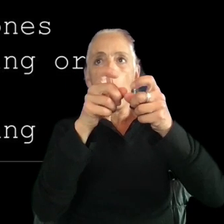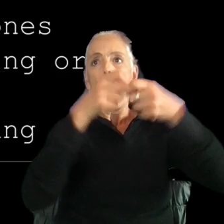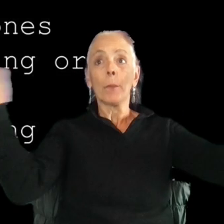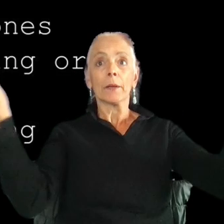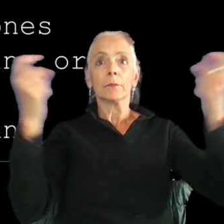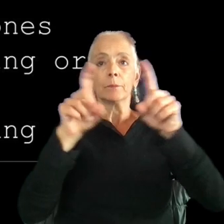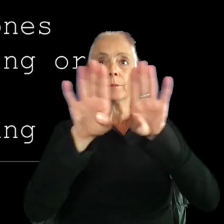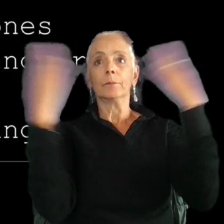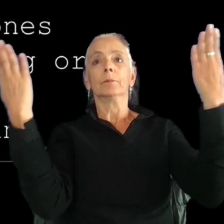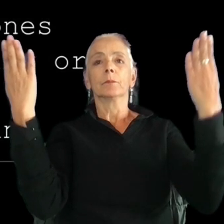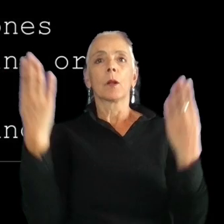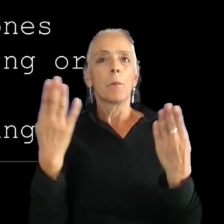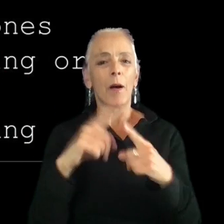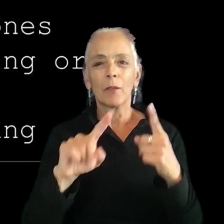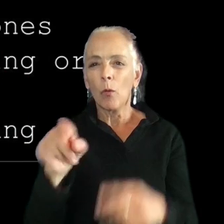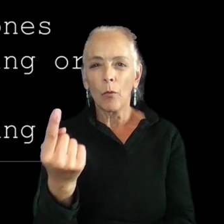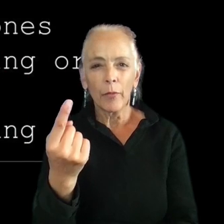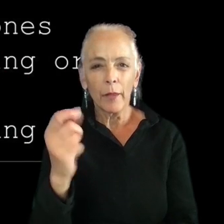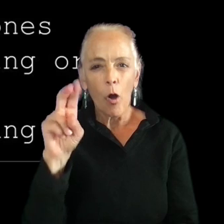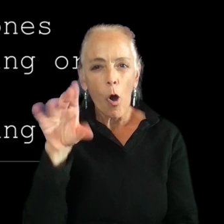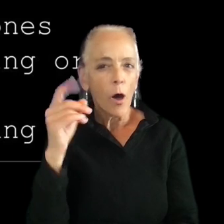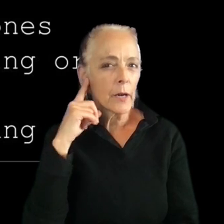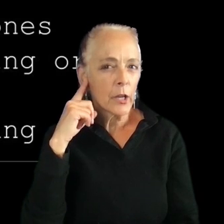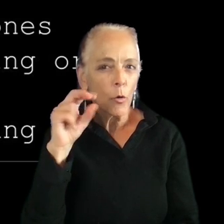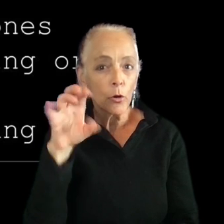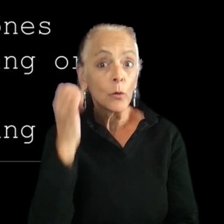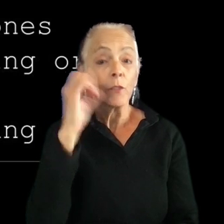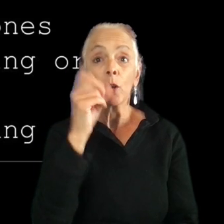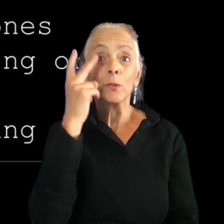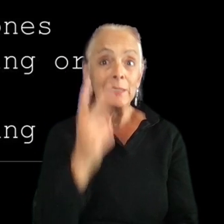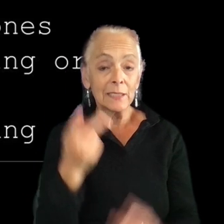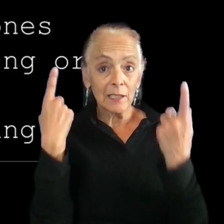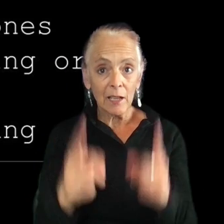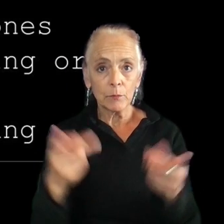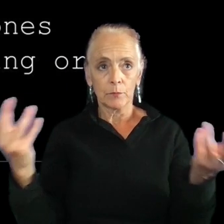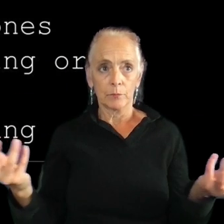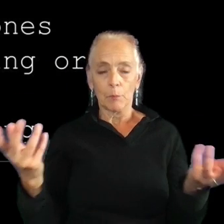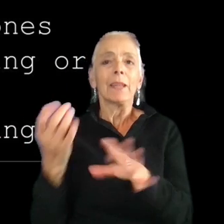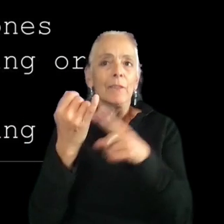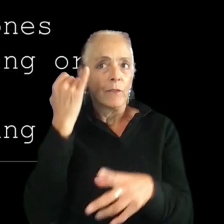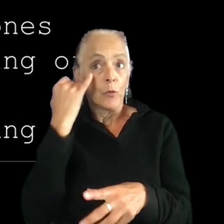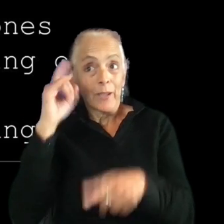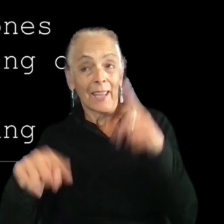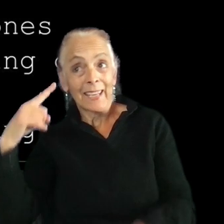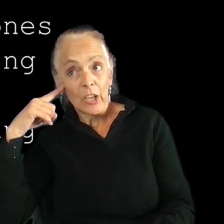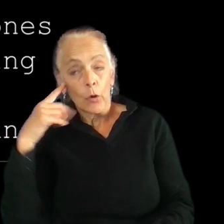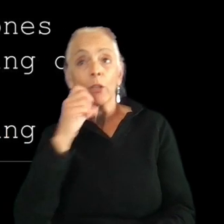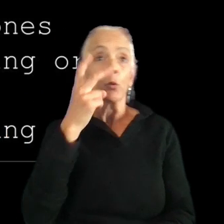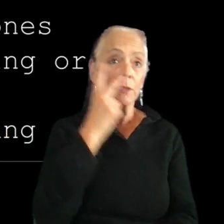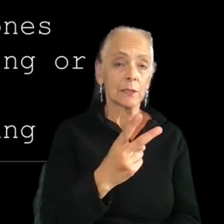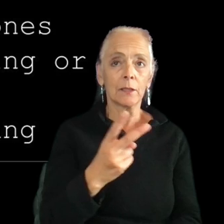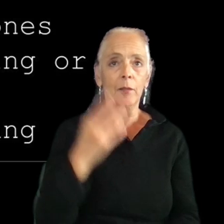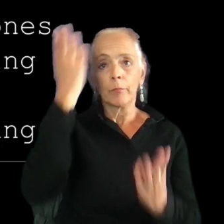only an audio cue. And if you don't see it, then don't hear it. And you don't see it. You don't know that it's